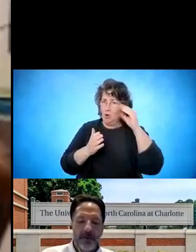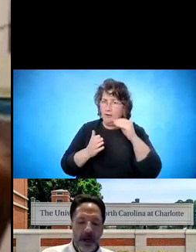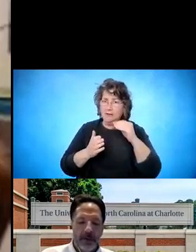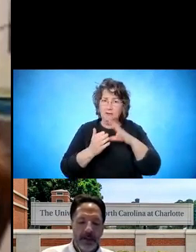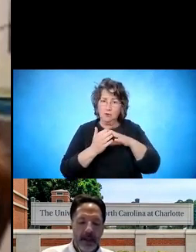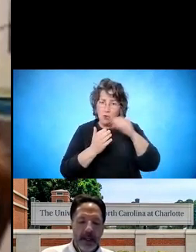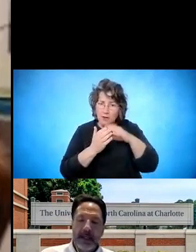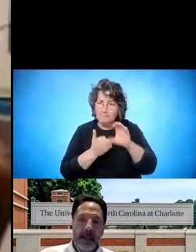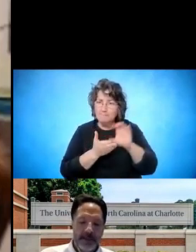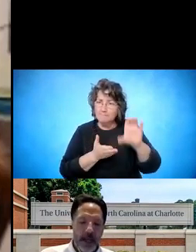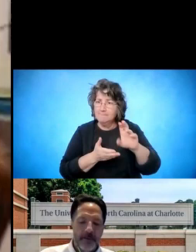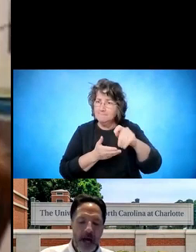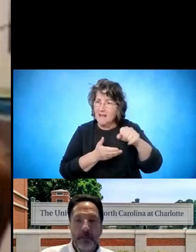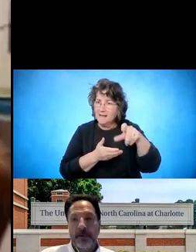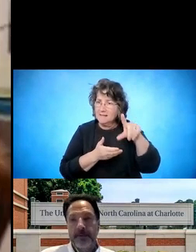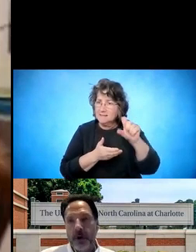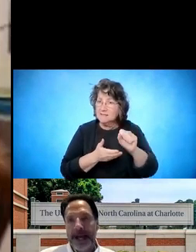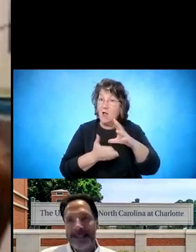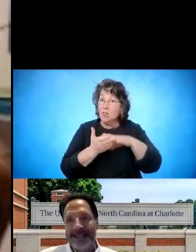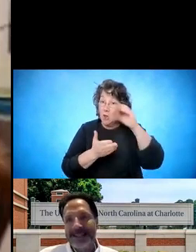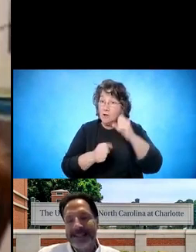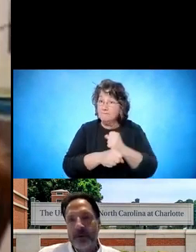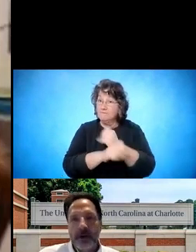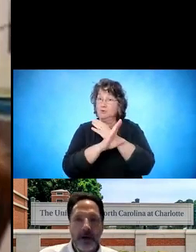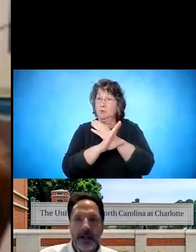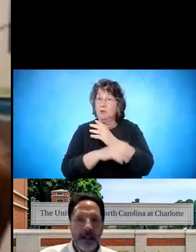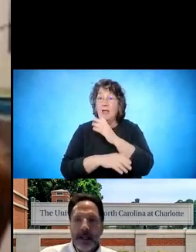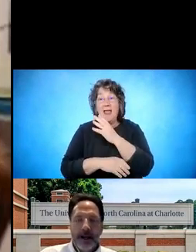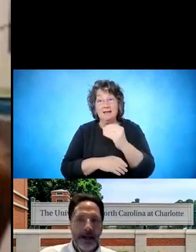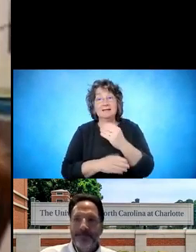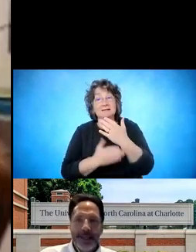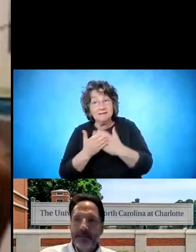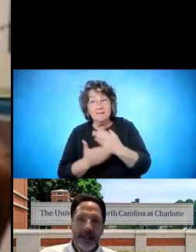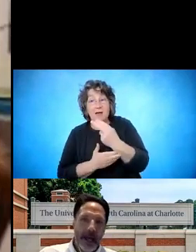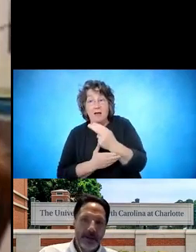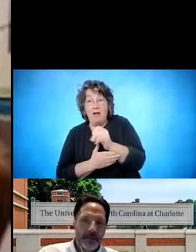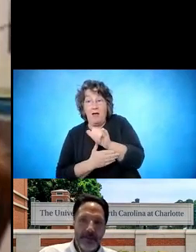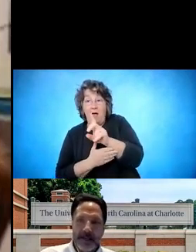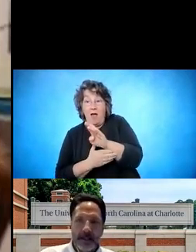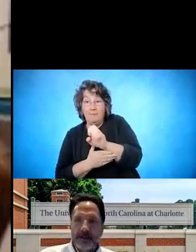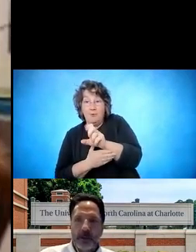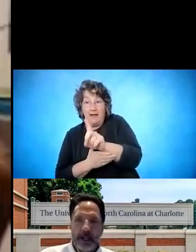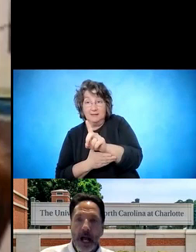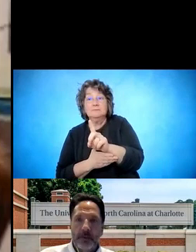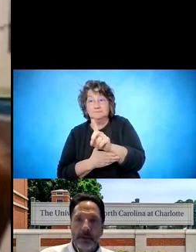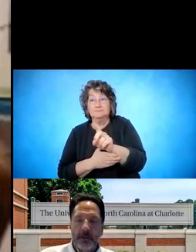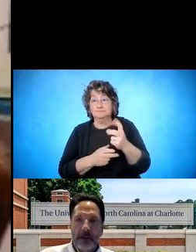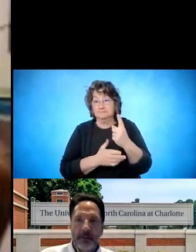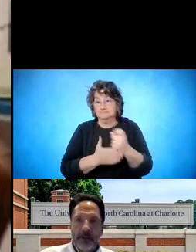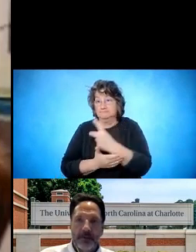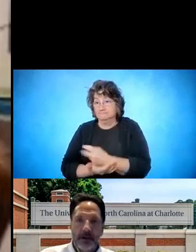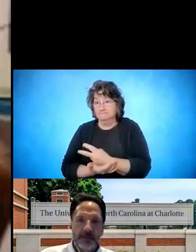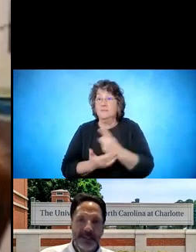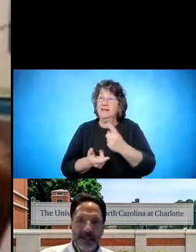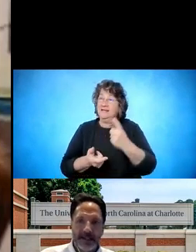in virtual environments, and some type of hybrid formats. And this is still occurring even as the vaccines are rolling out. You know,